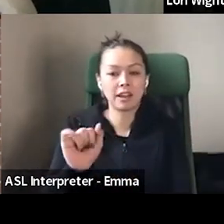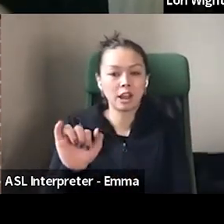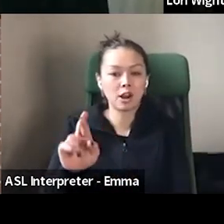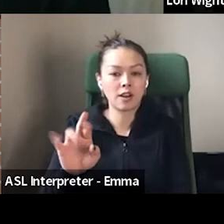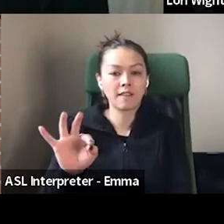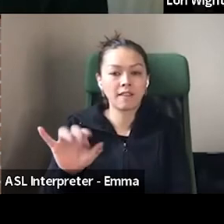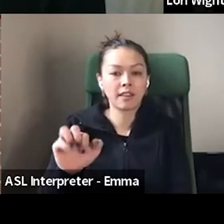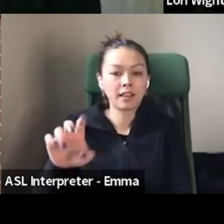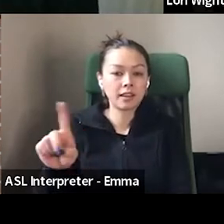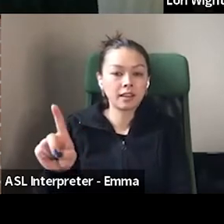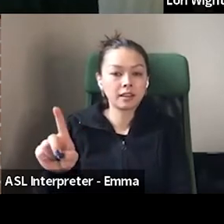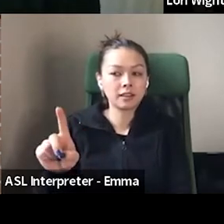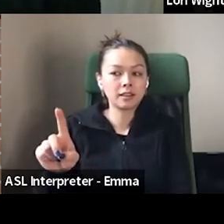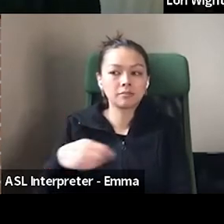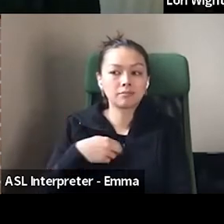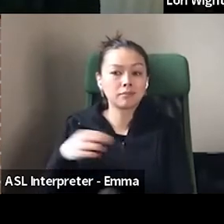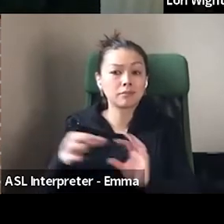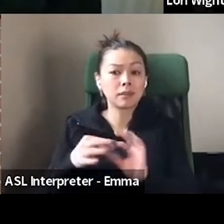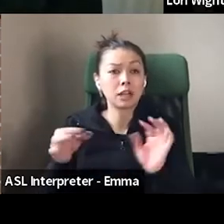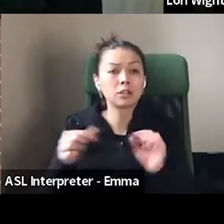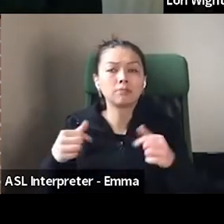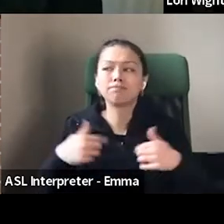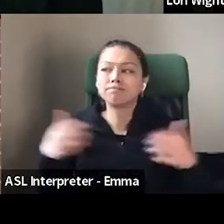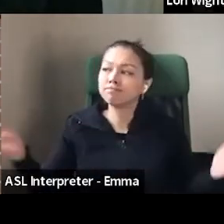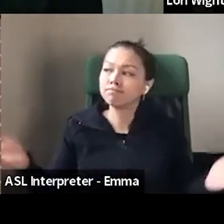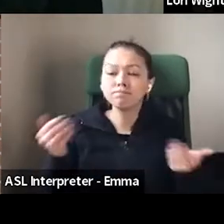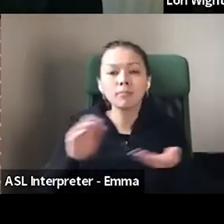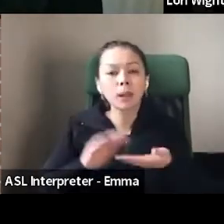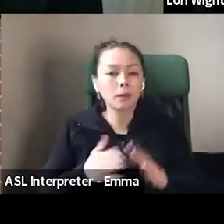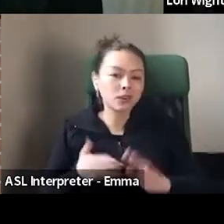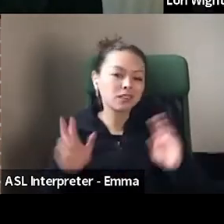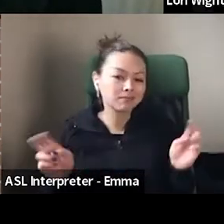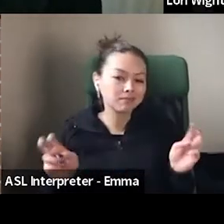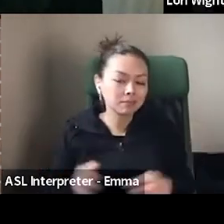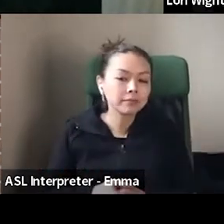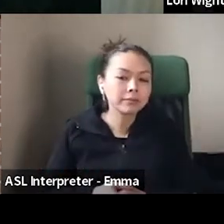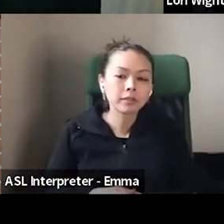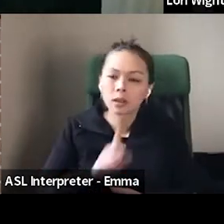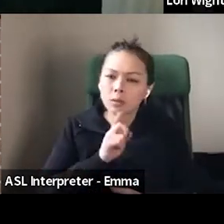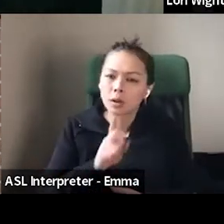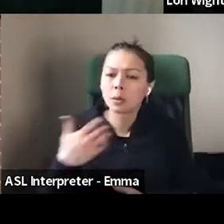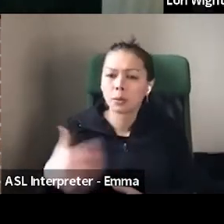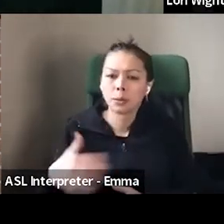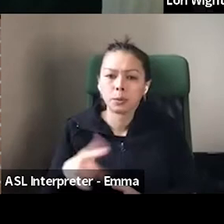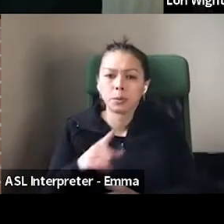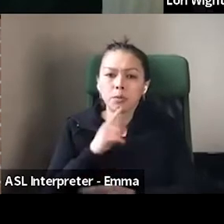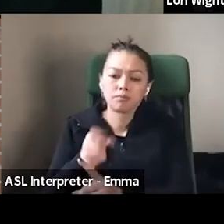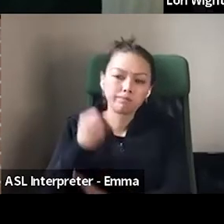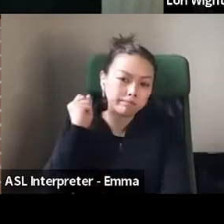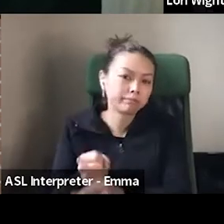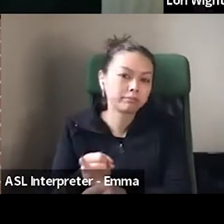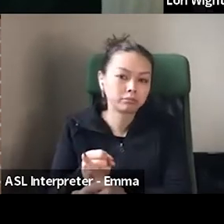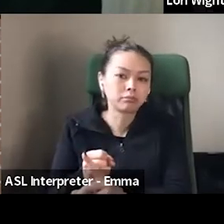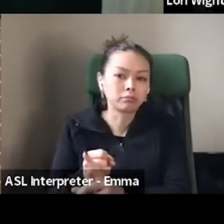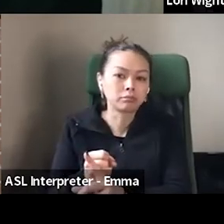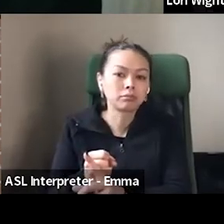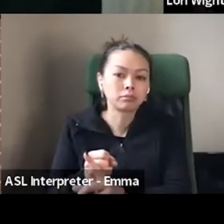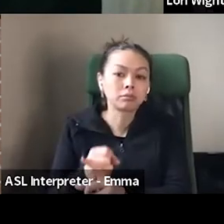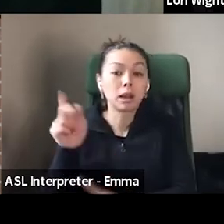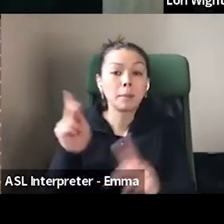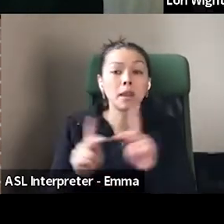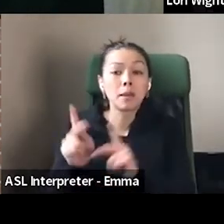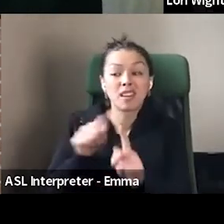that I deliver. So, and it absolutely makes a difference to the people of Fairfield. They love it. They walk here.